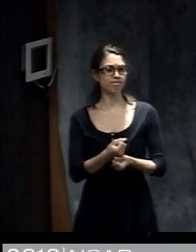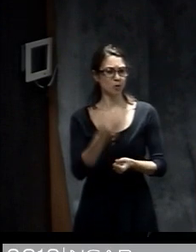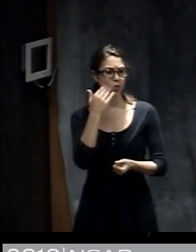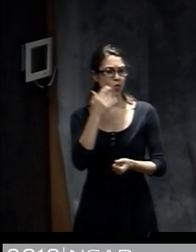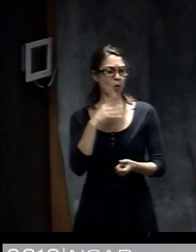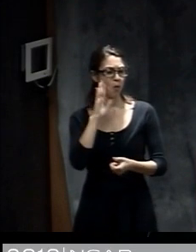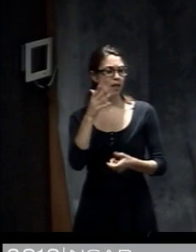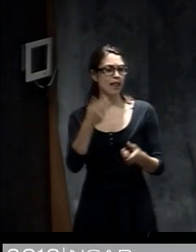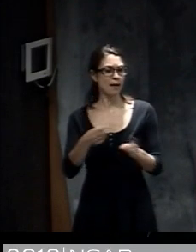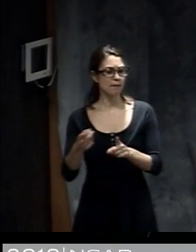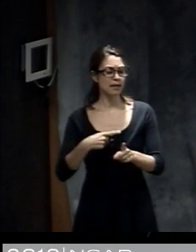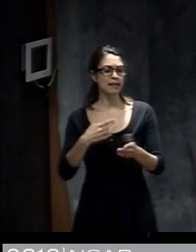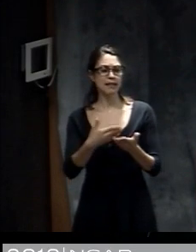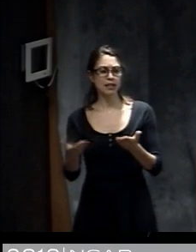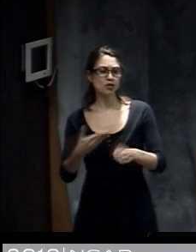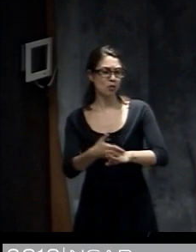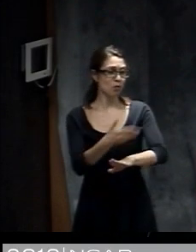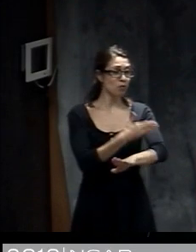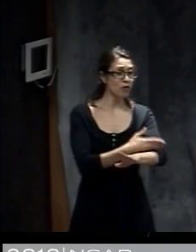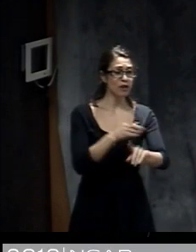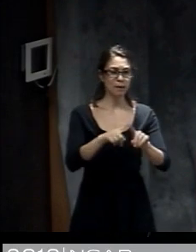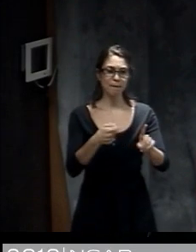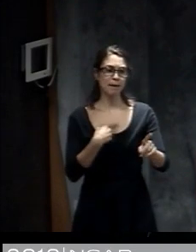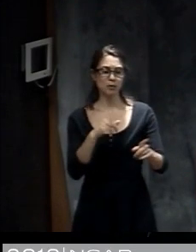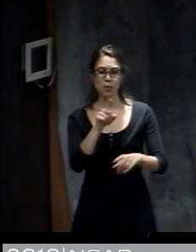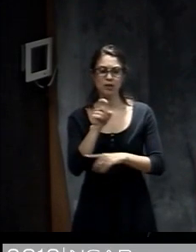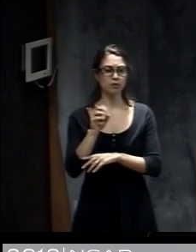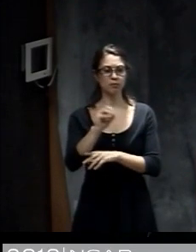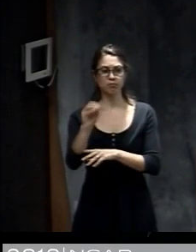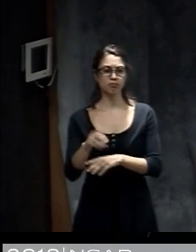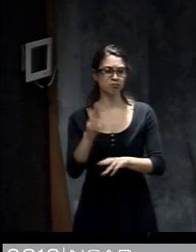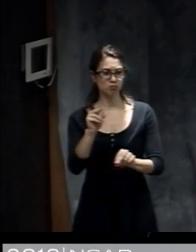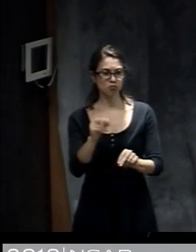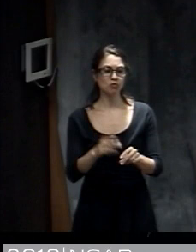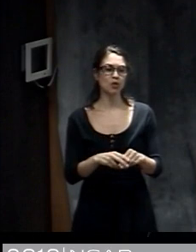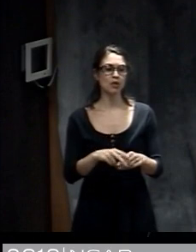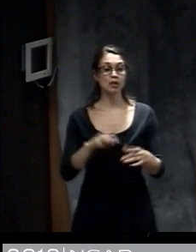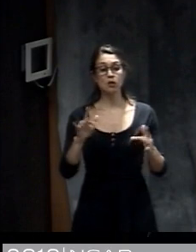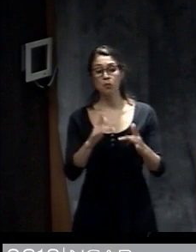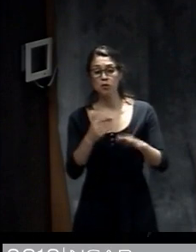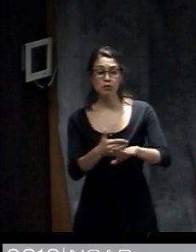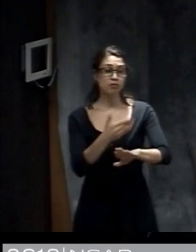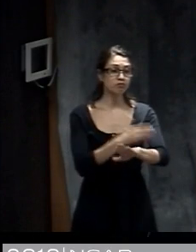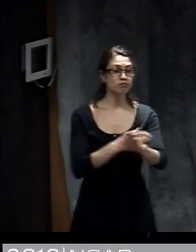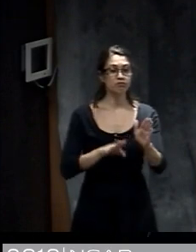technology advances, as our computers advances, and as our knowledge and our ability to model all these things advances.